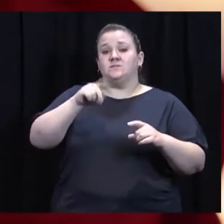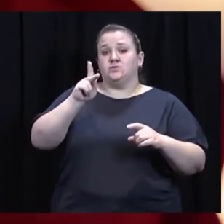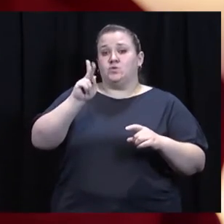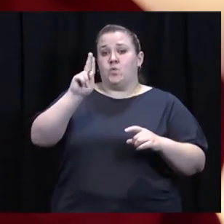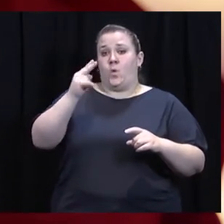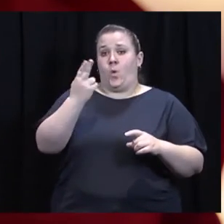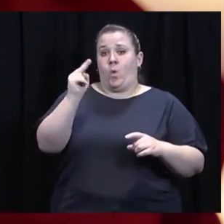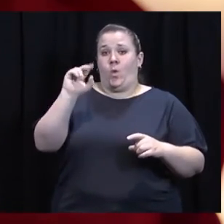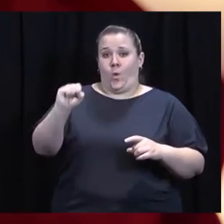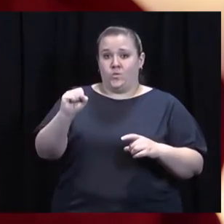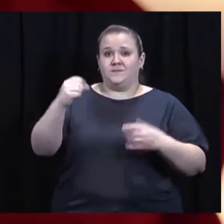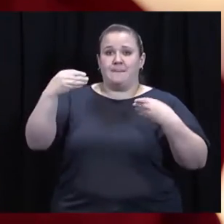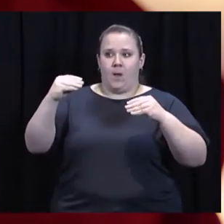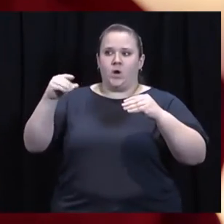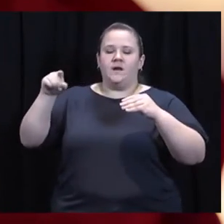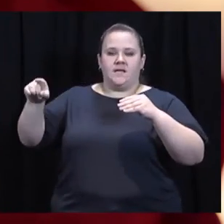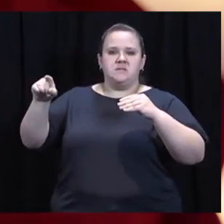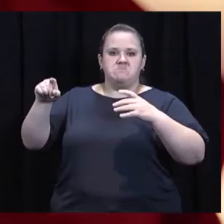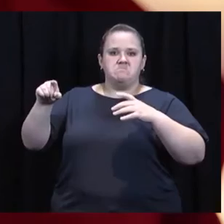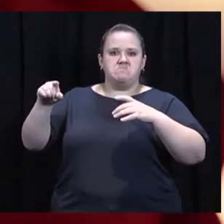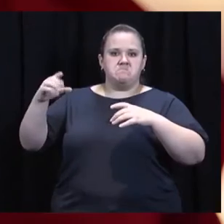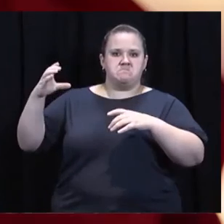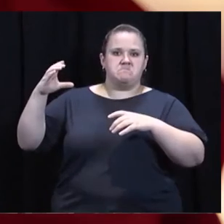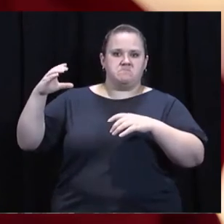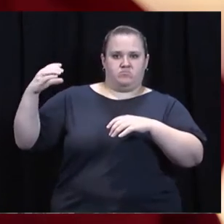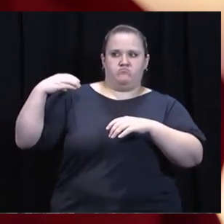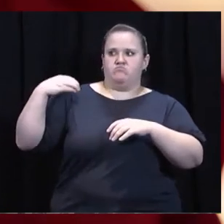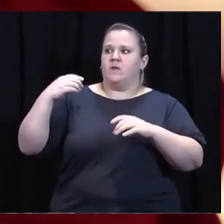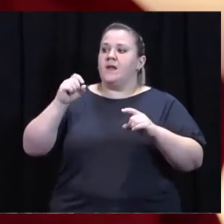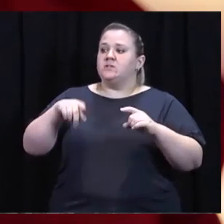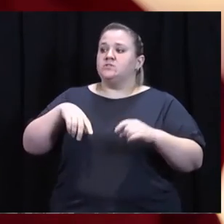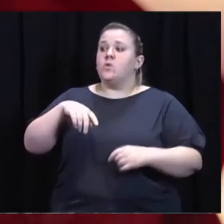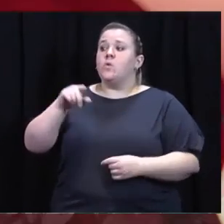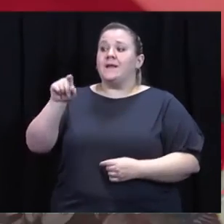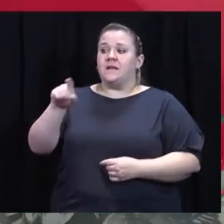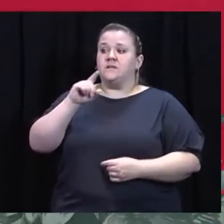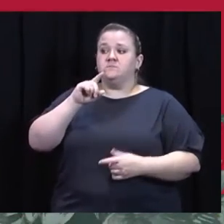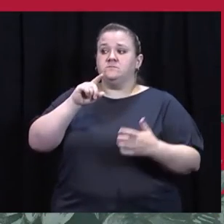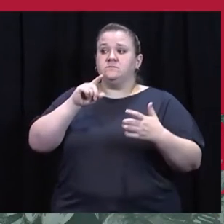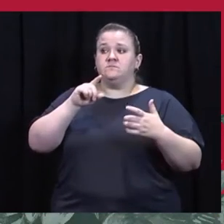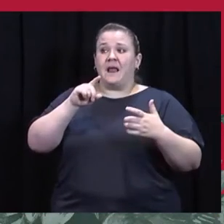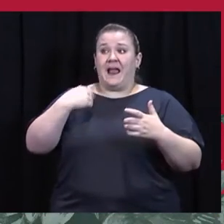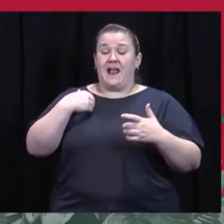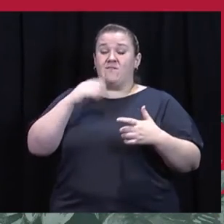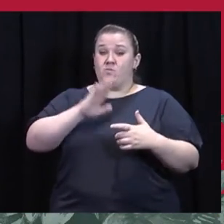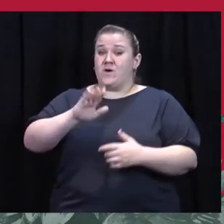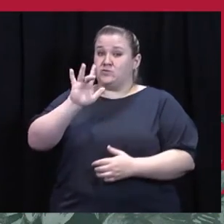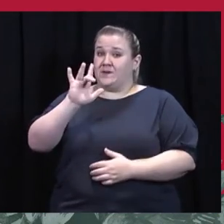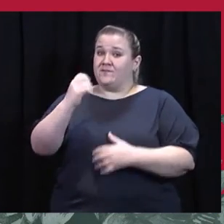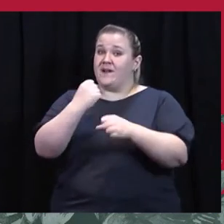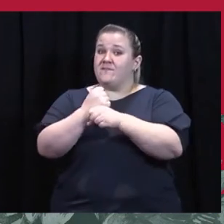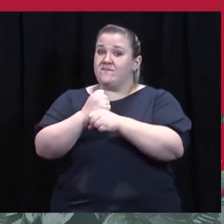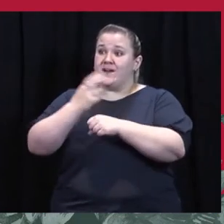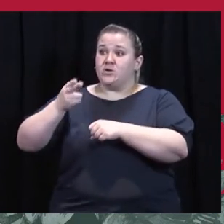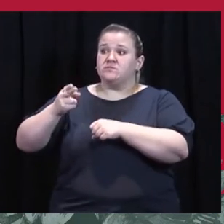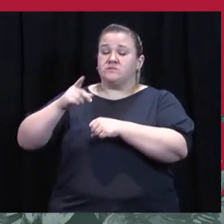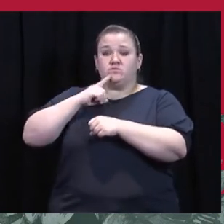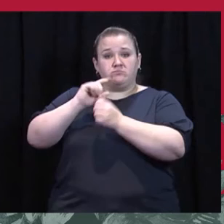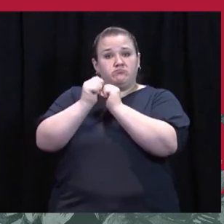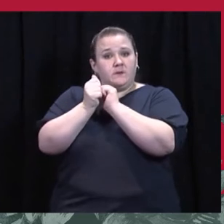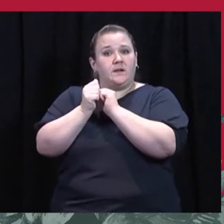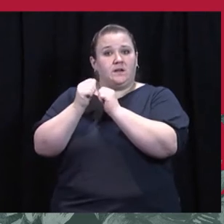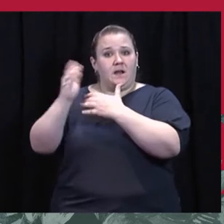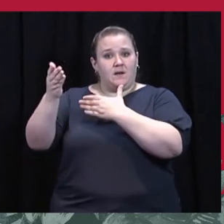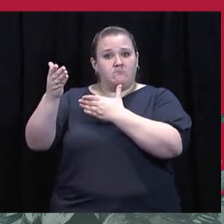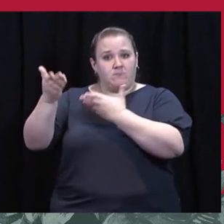with disabilities who are some of their best and most loyal employees. Coons Market has a nearly 25-year history of